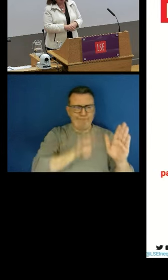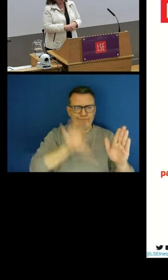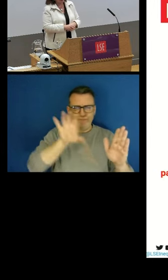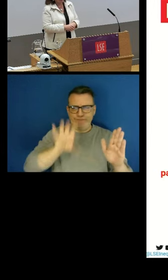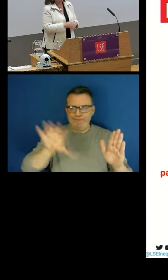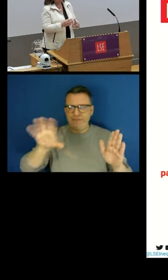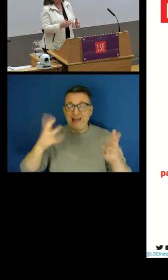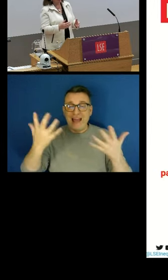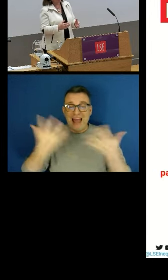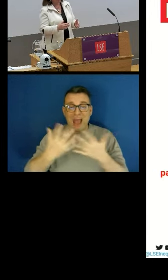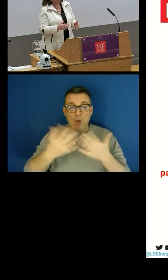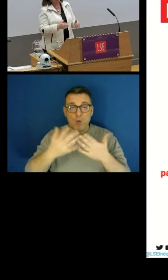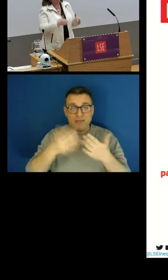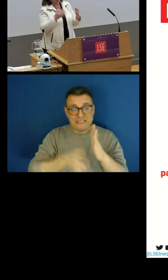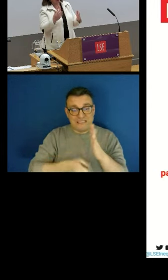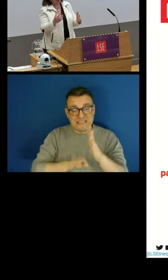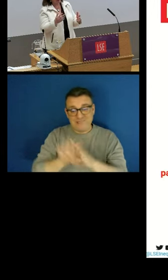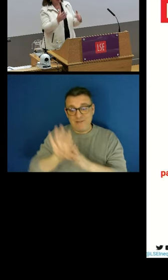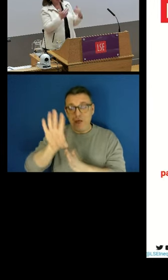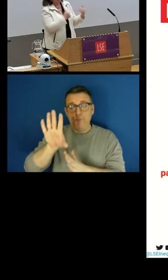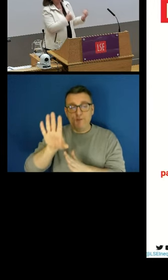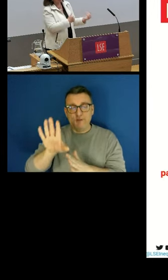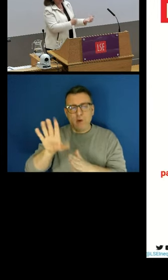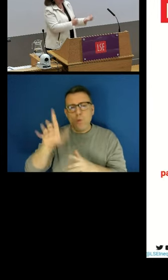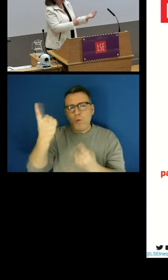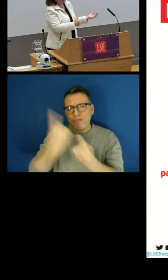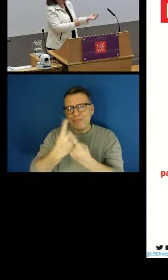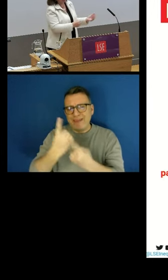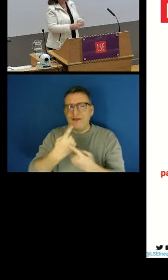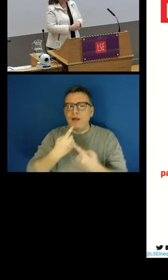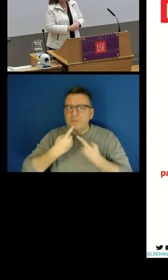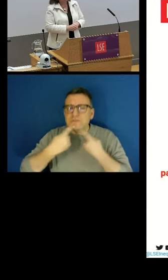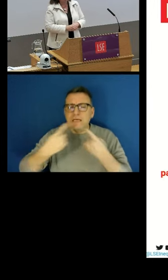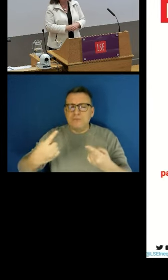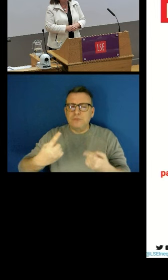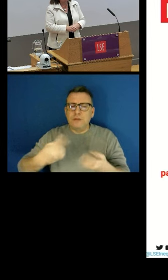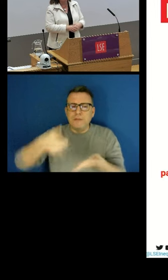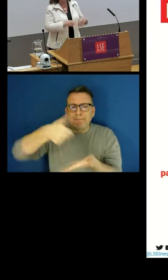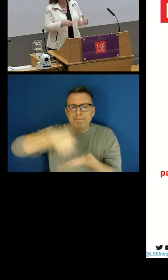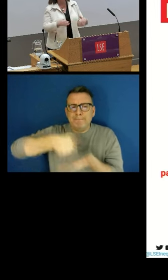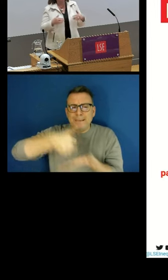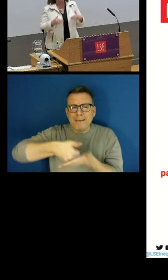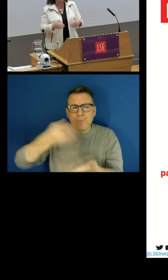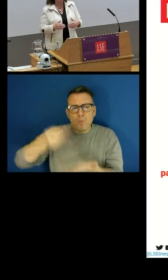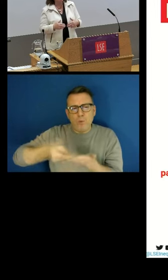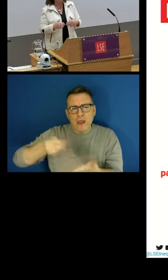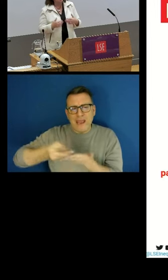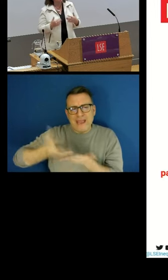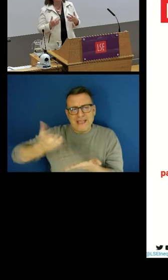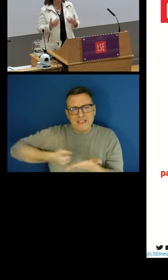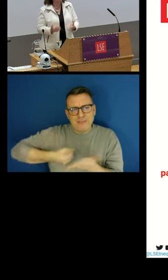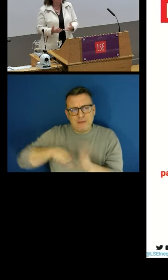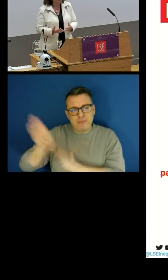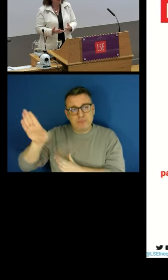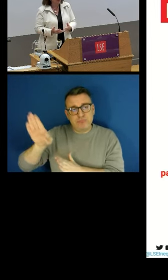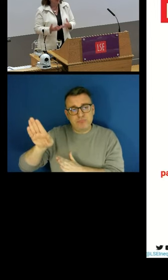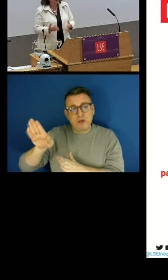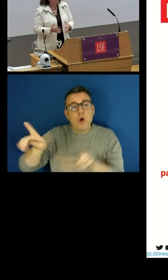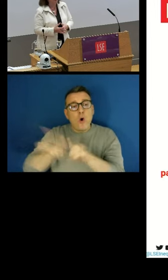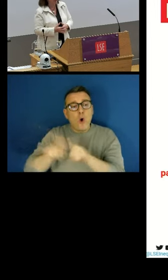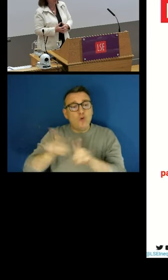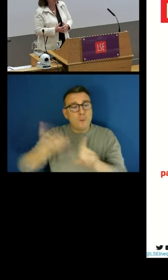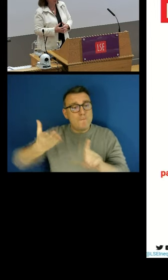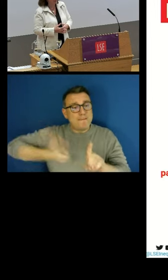I emphasized was that minimum wages have increased, a pension reform was undertaken, and that has brought about an improvement